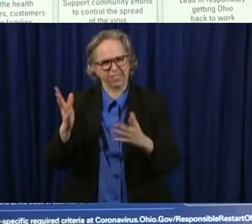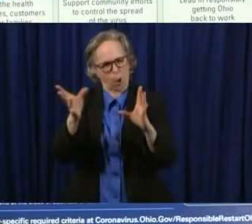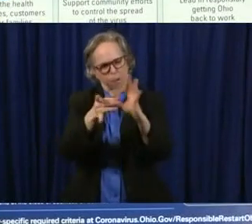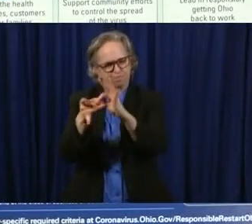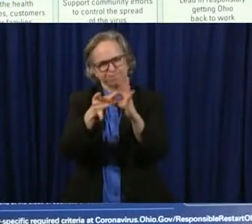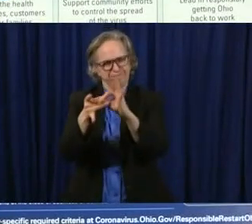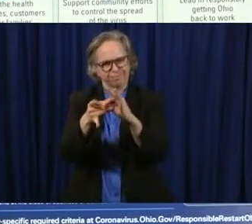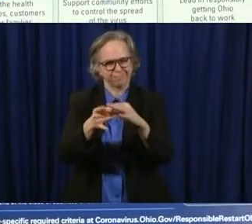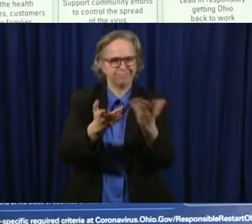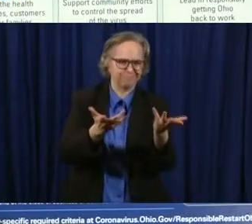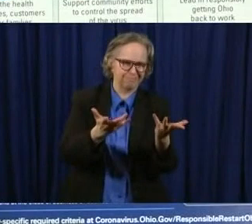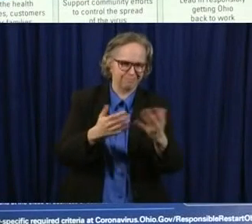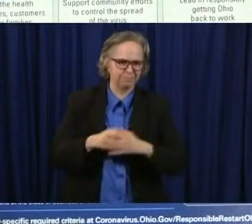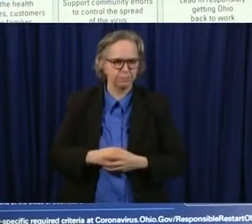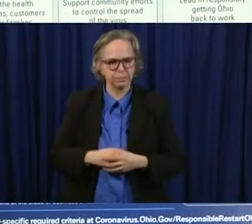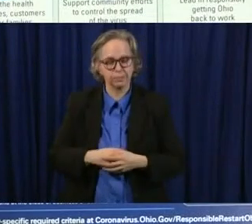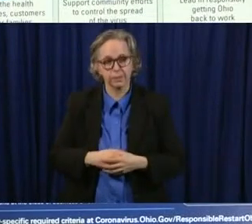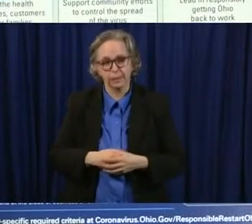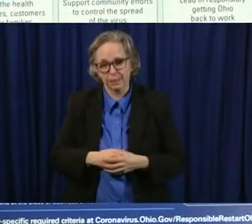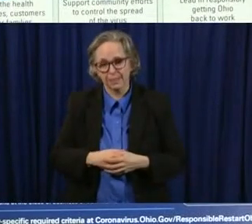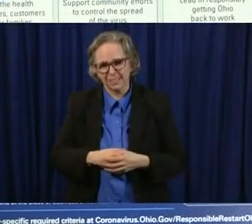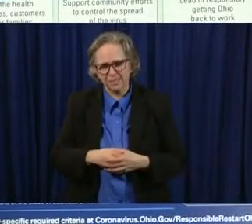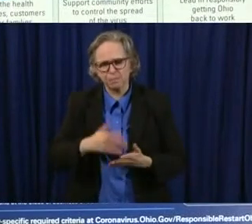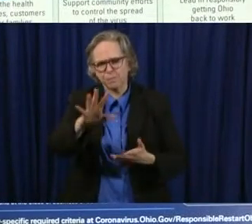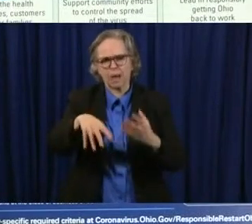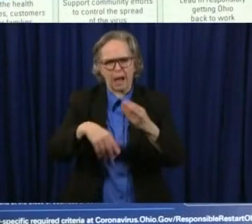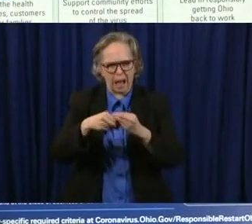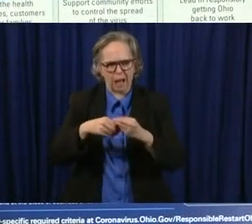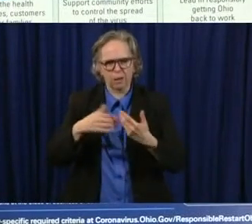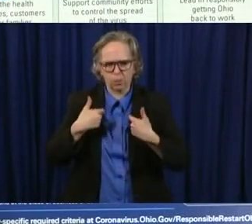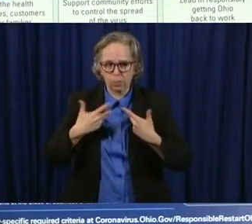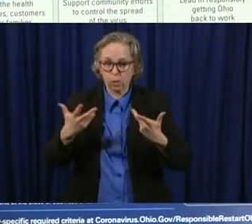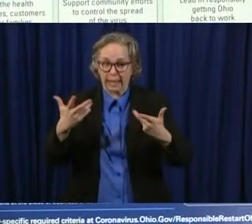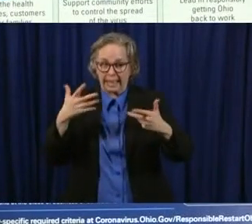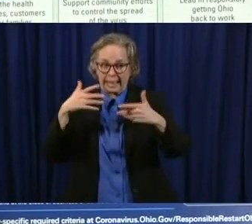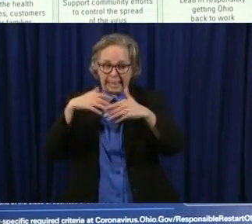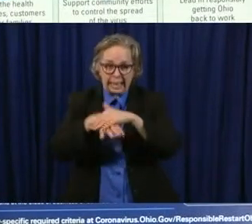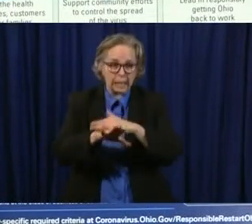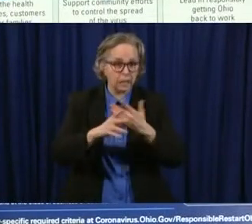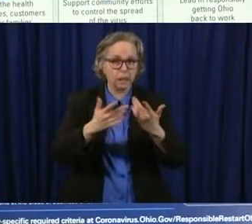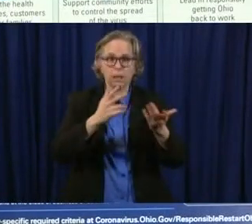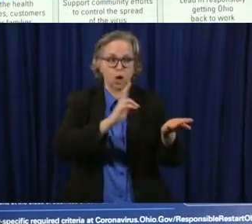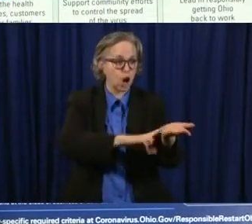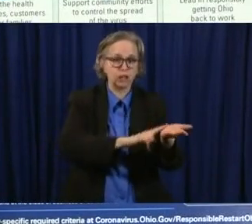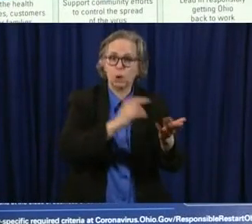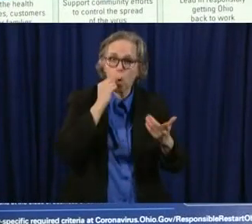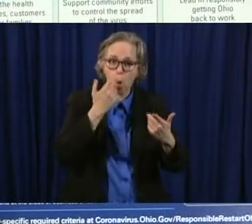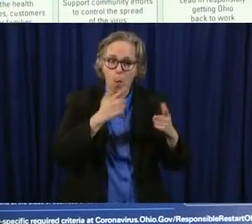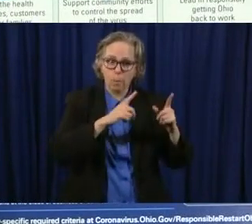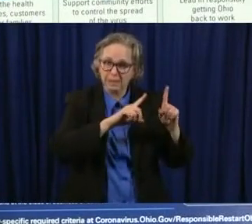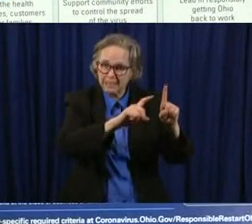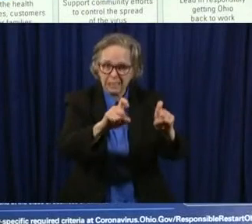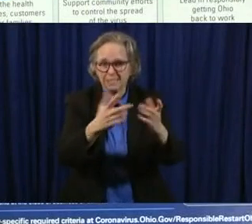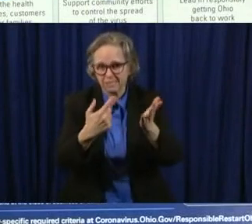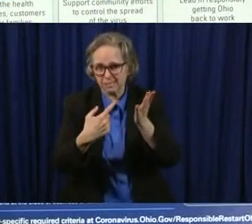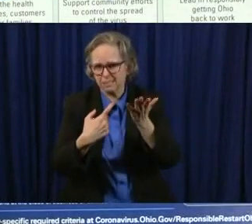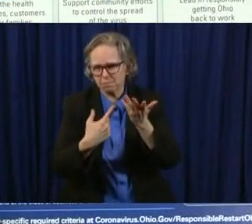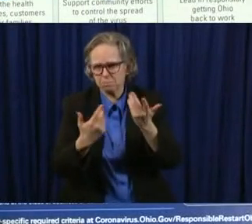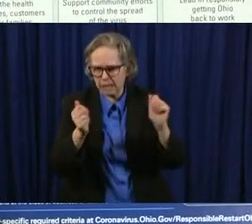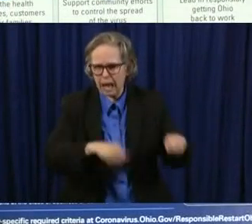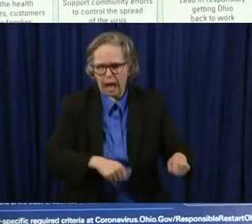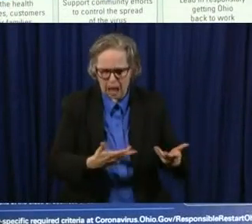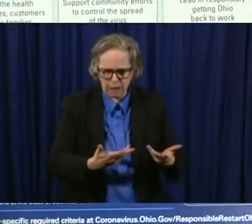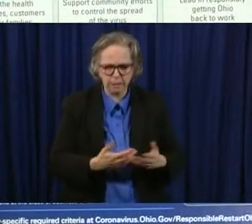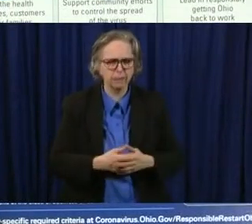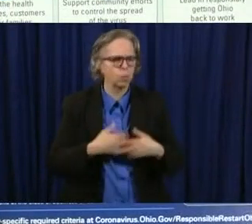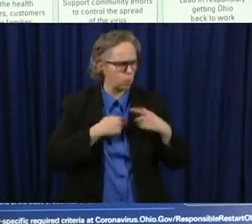being concerned and testing in nursing homes for example and other congregate care facilities and going in sampling those and doing that so